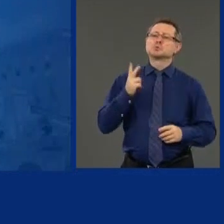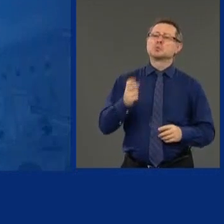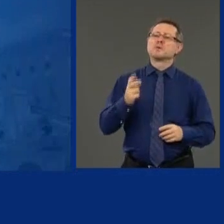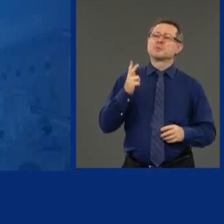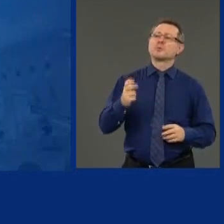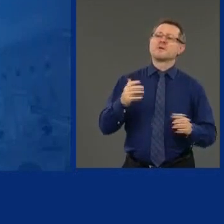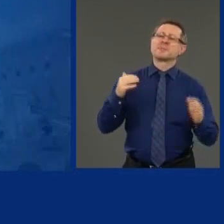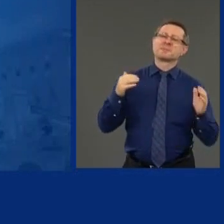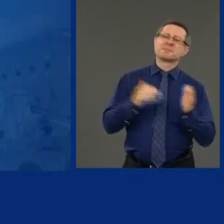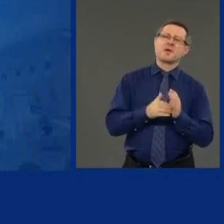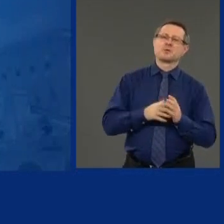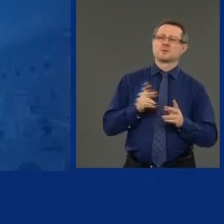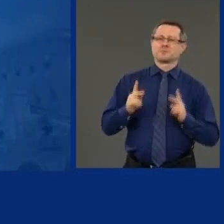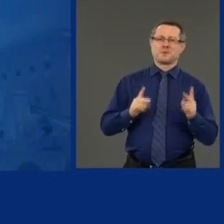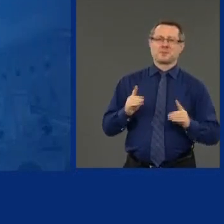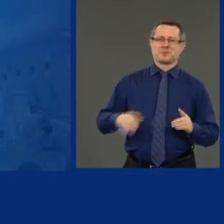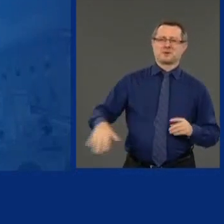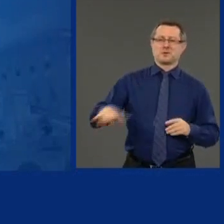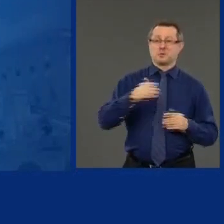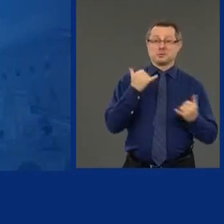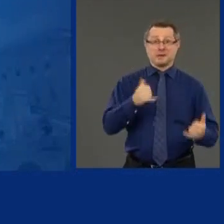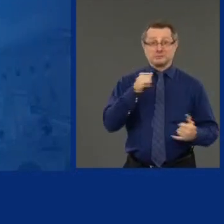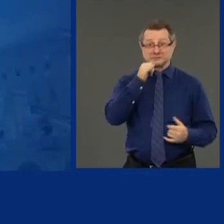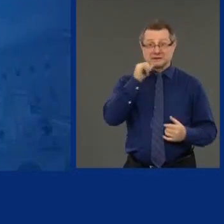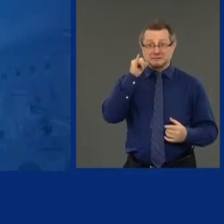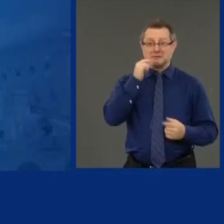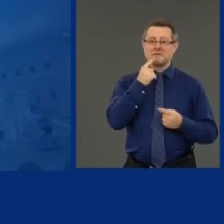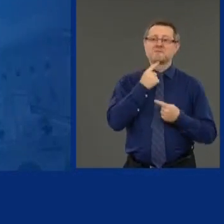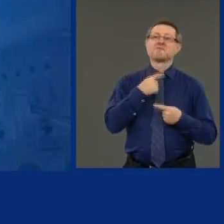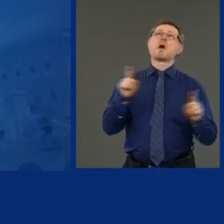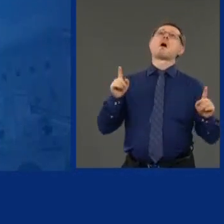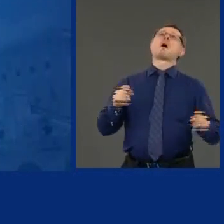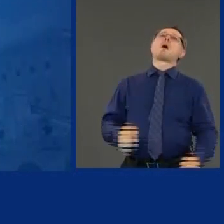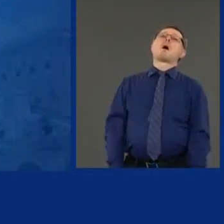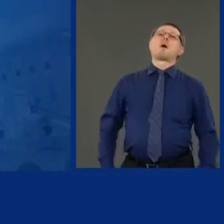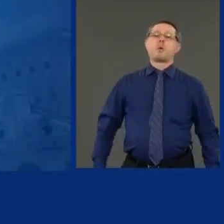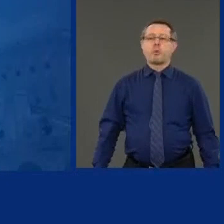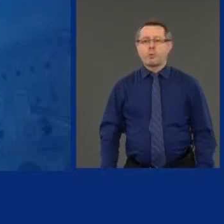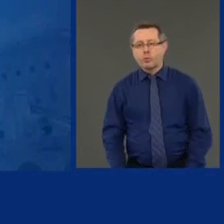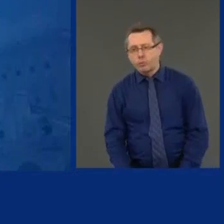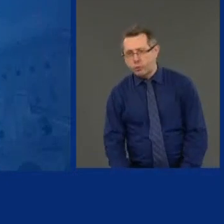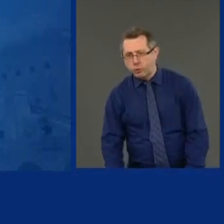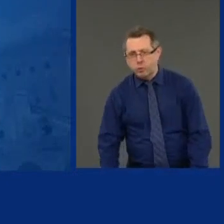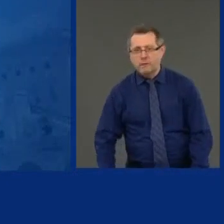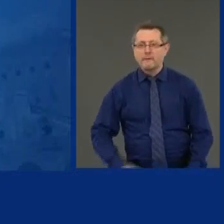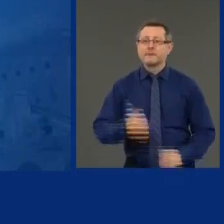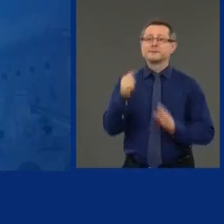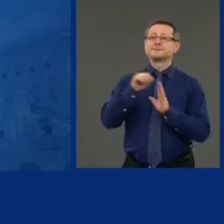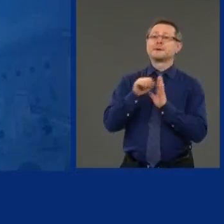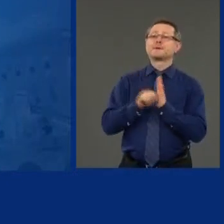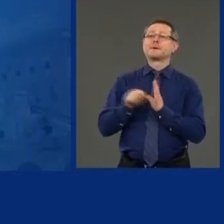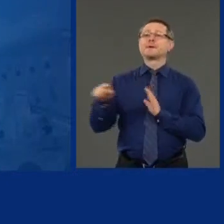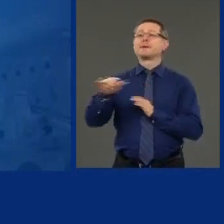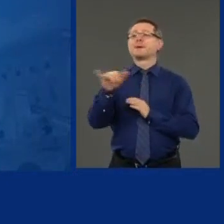And just yesterday, it was revealed to you that there were other states like New York.